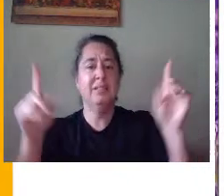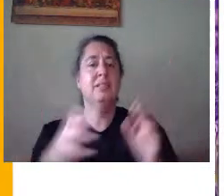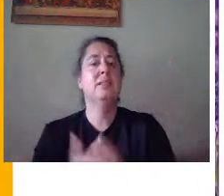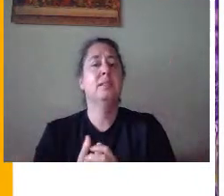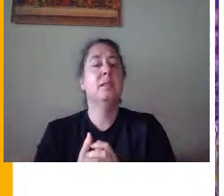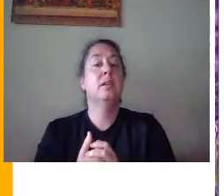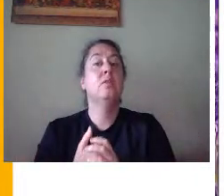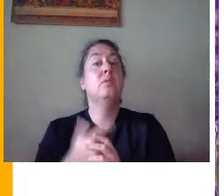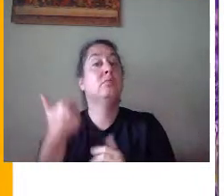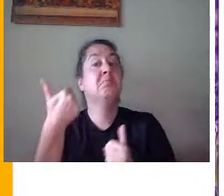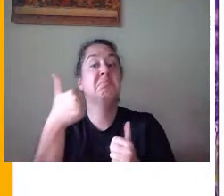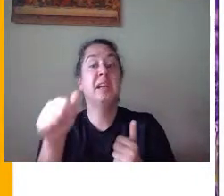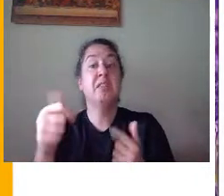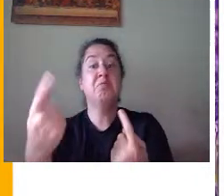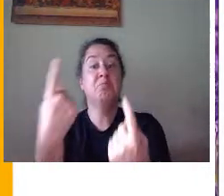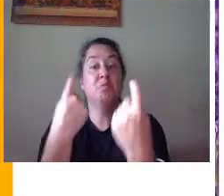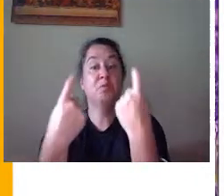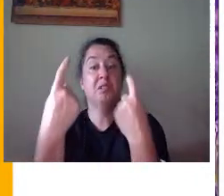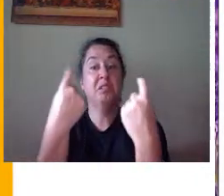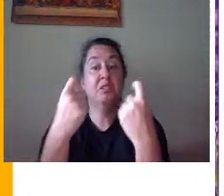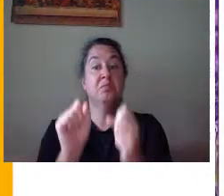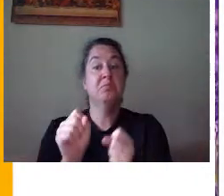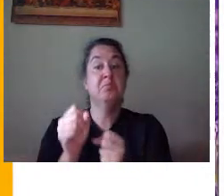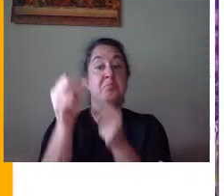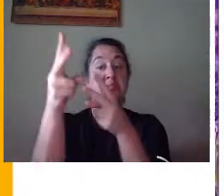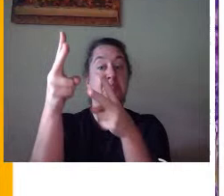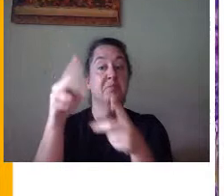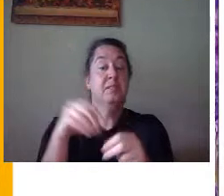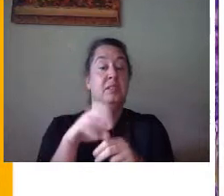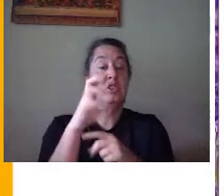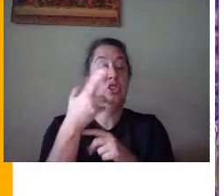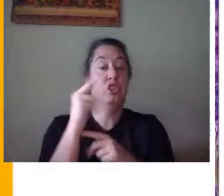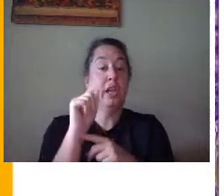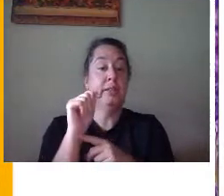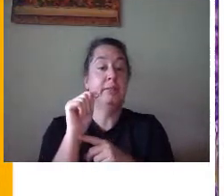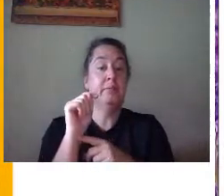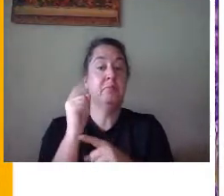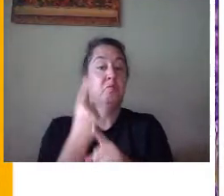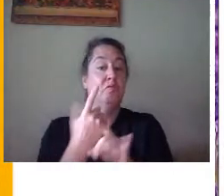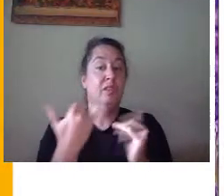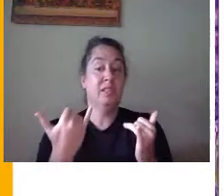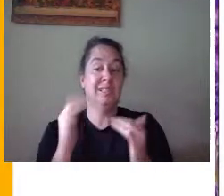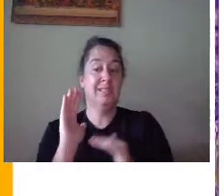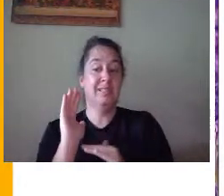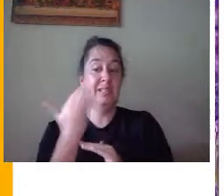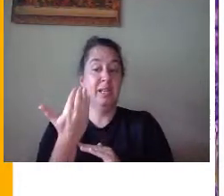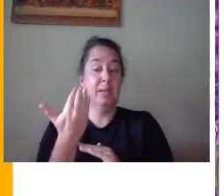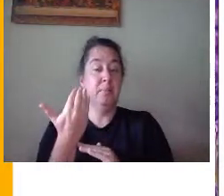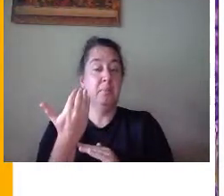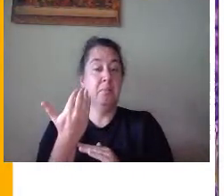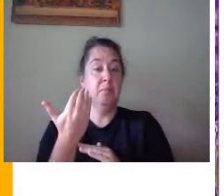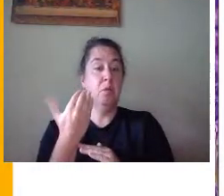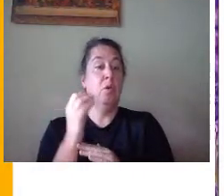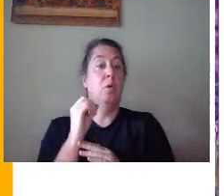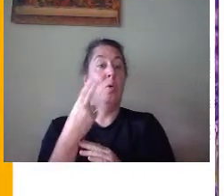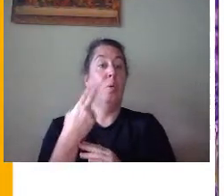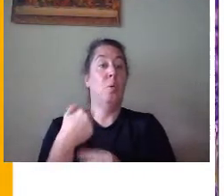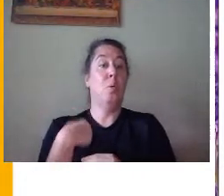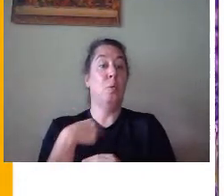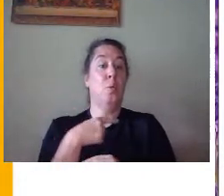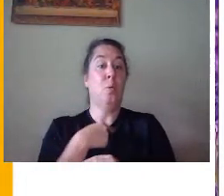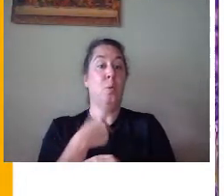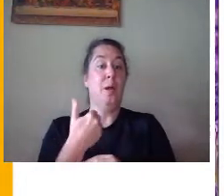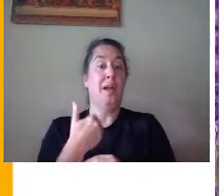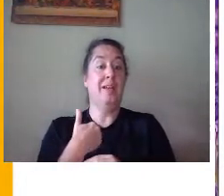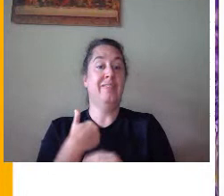If you have any questions, throw them in the chat. Right now, it seems like any, oh, we have all of the,